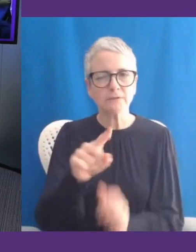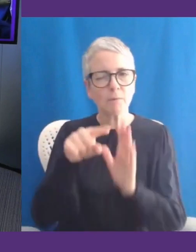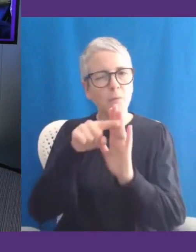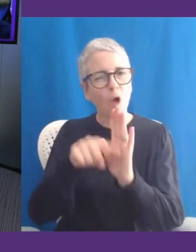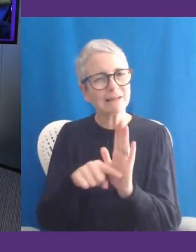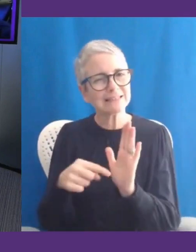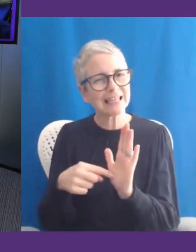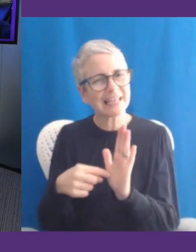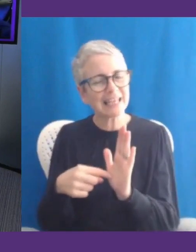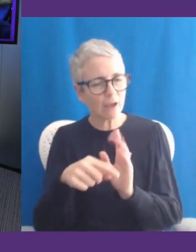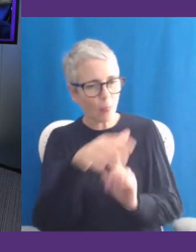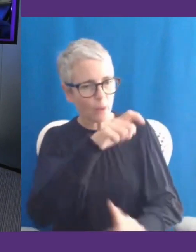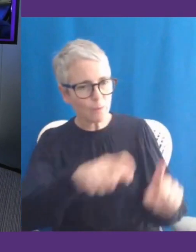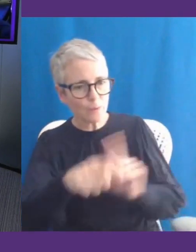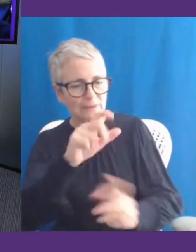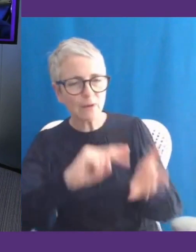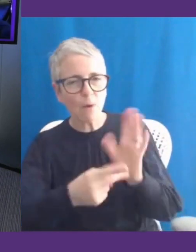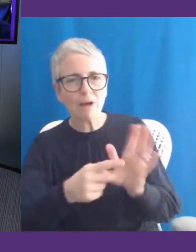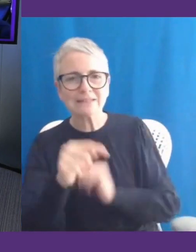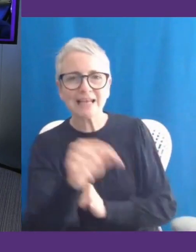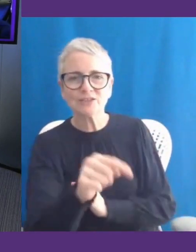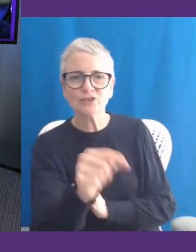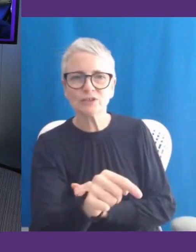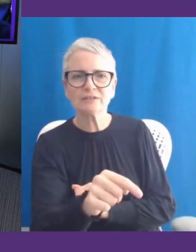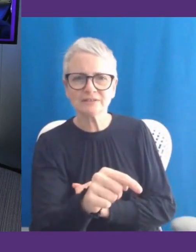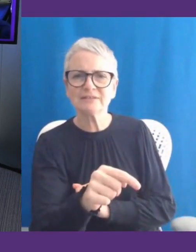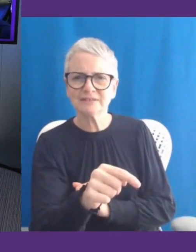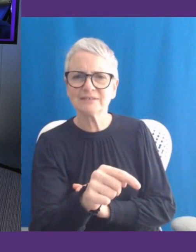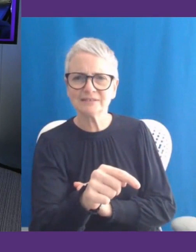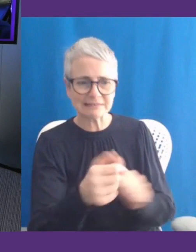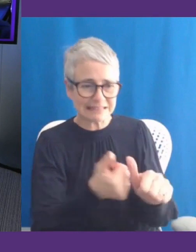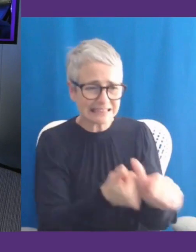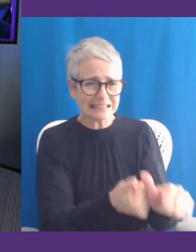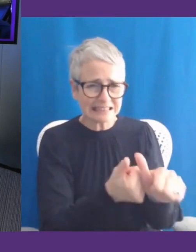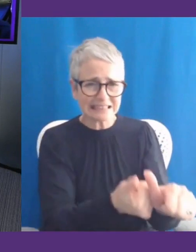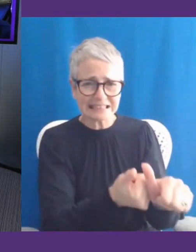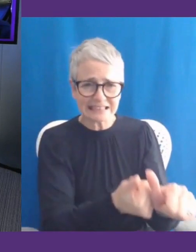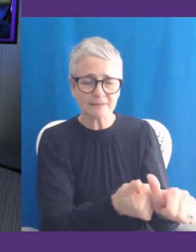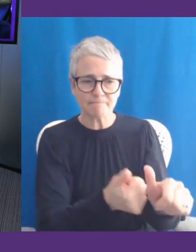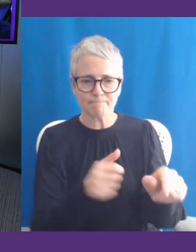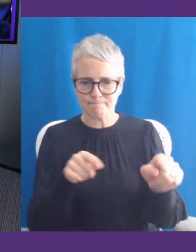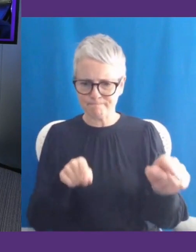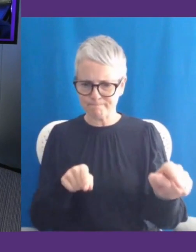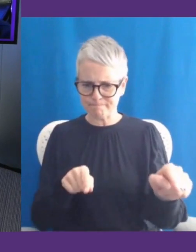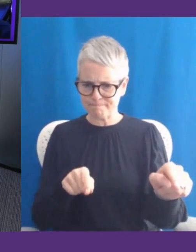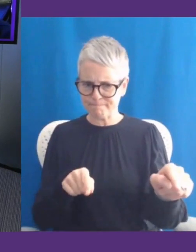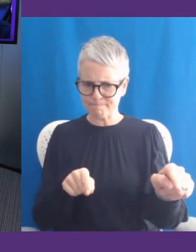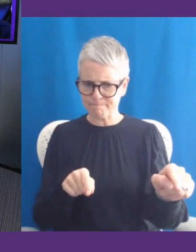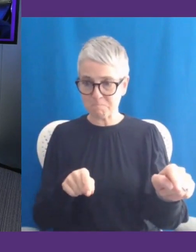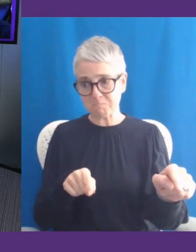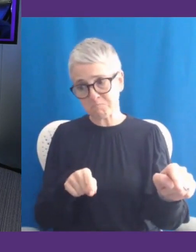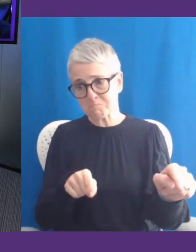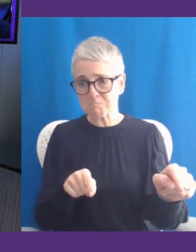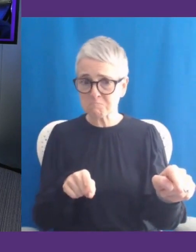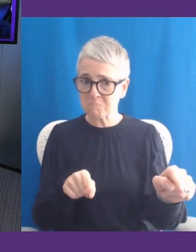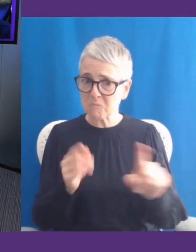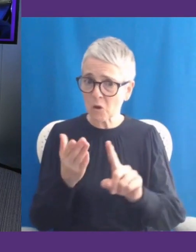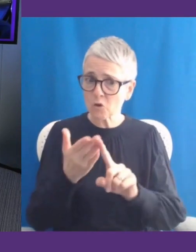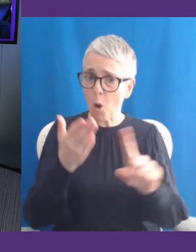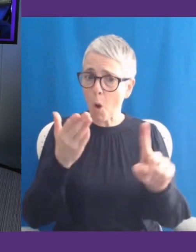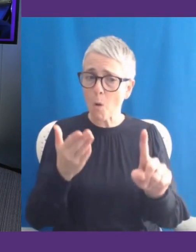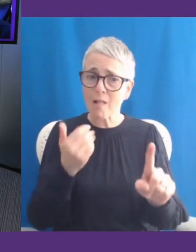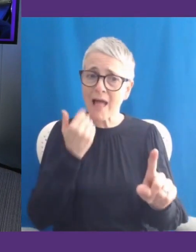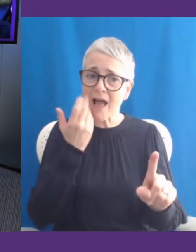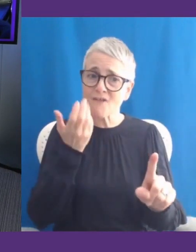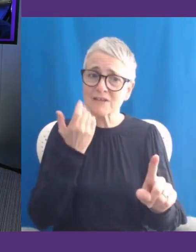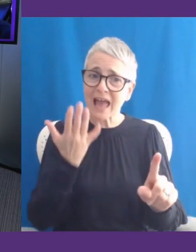you're describing that are trying to support people at the front line, maybe their ambition and their goals and their day-to-day reality is very different. You know, they're not,